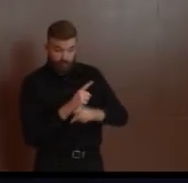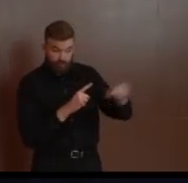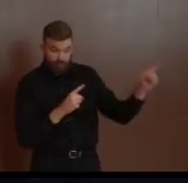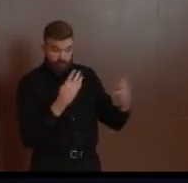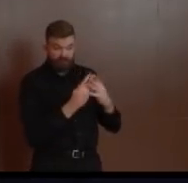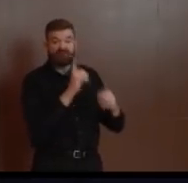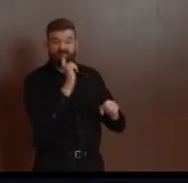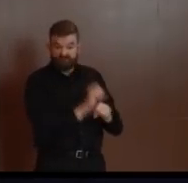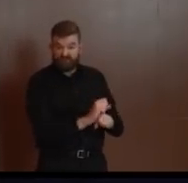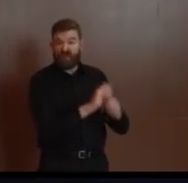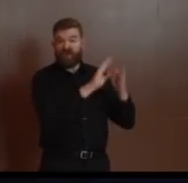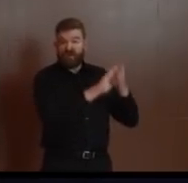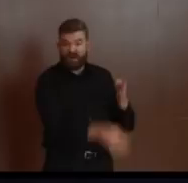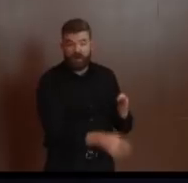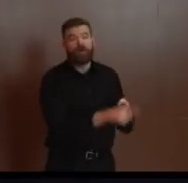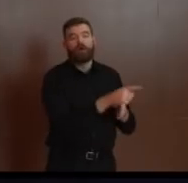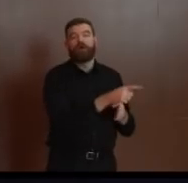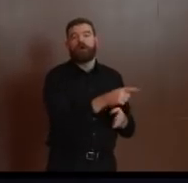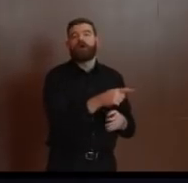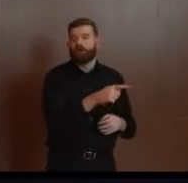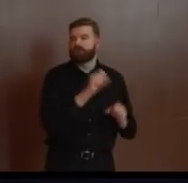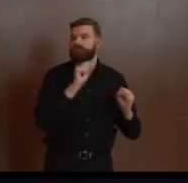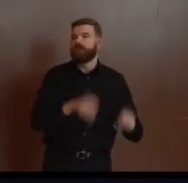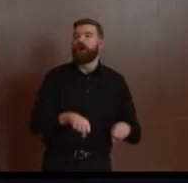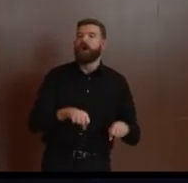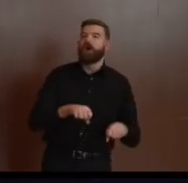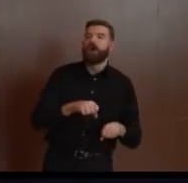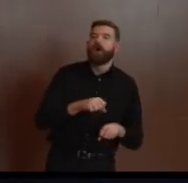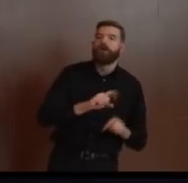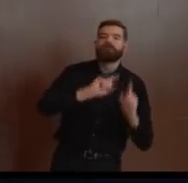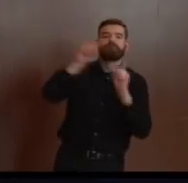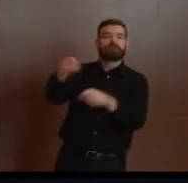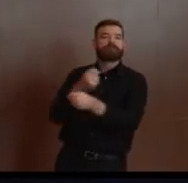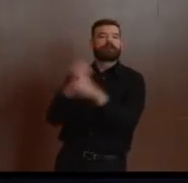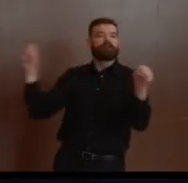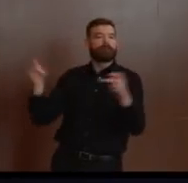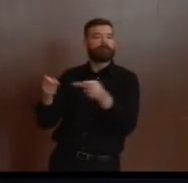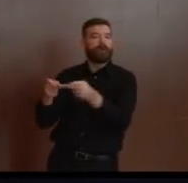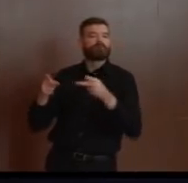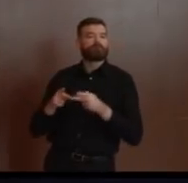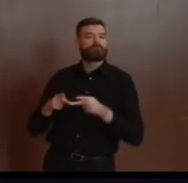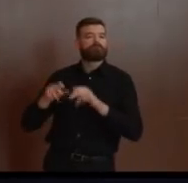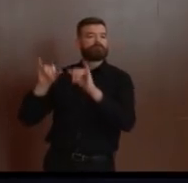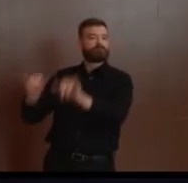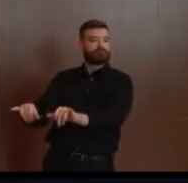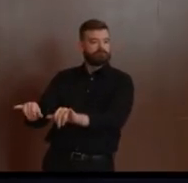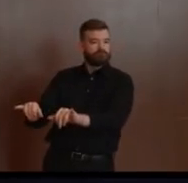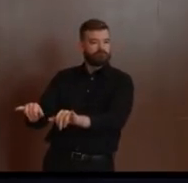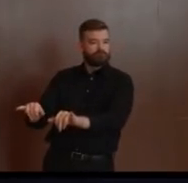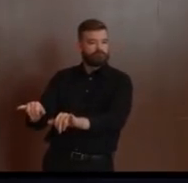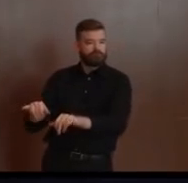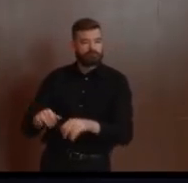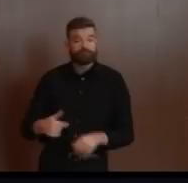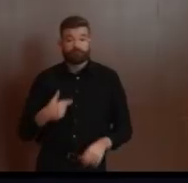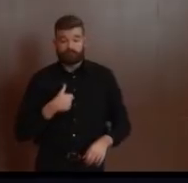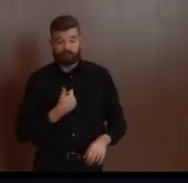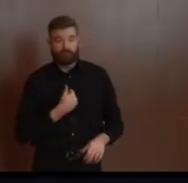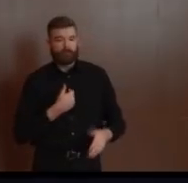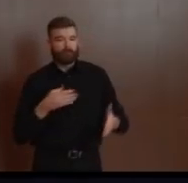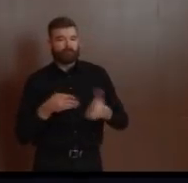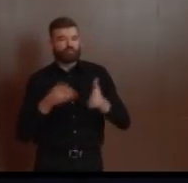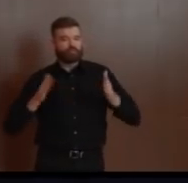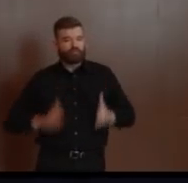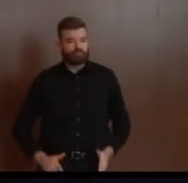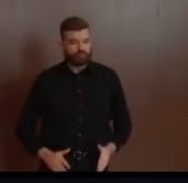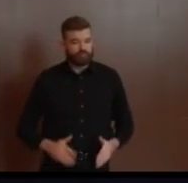pleasure in temporarily releasing or suspending county jail sentences, even for the lowest level inmates that are contemplated by